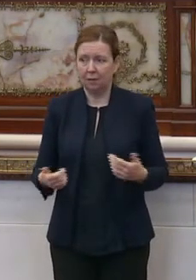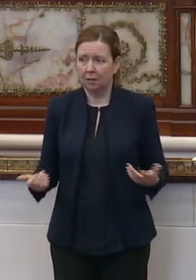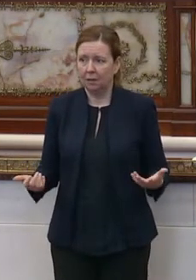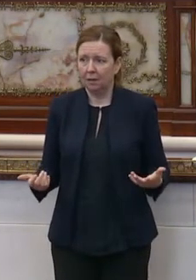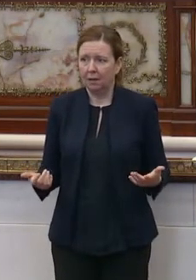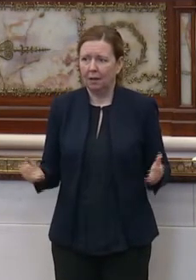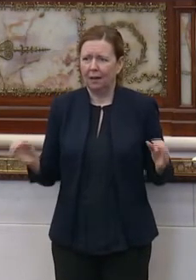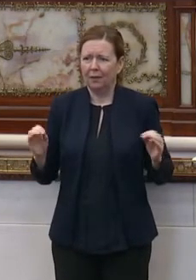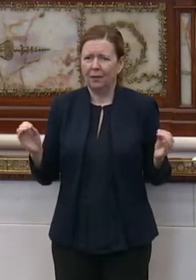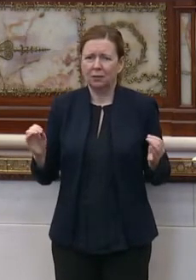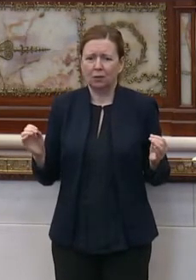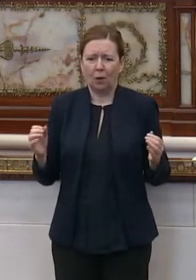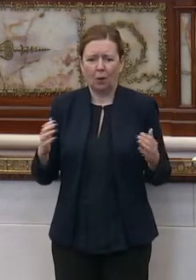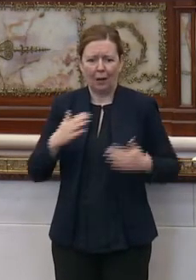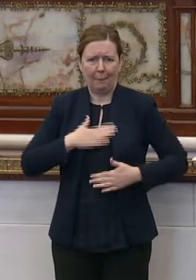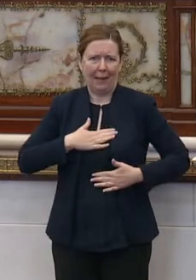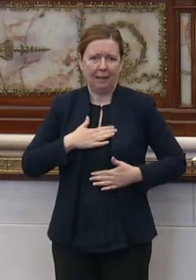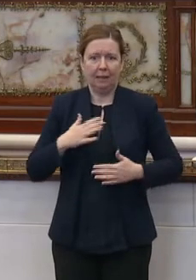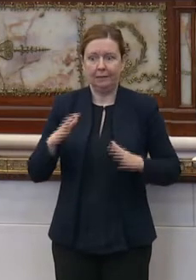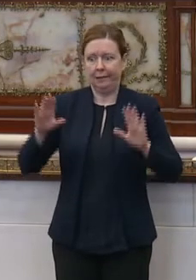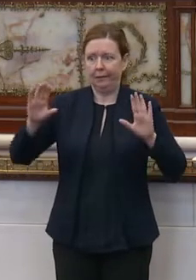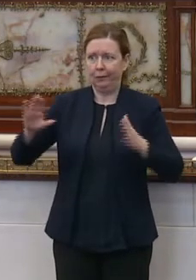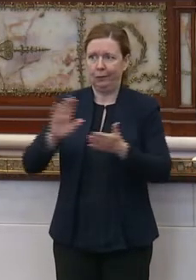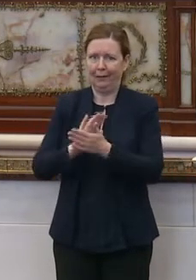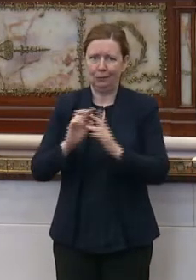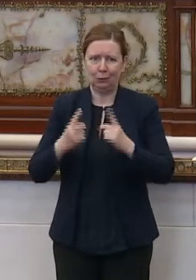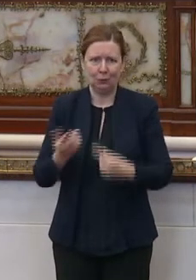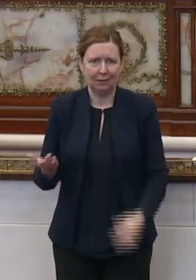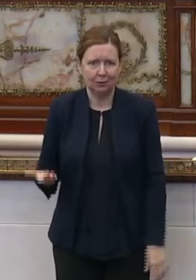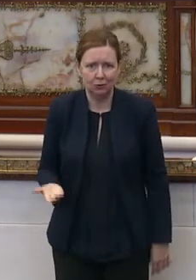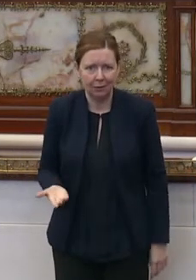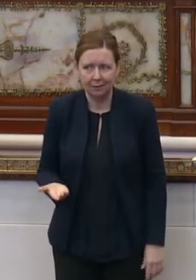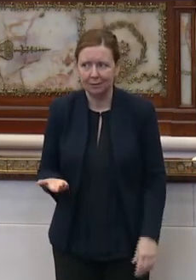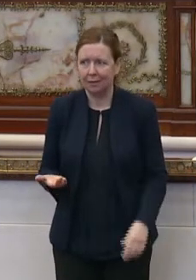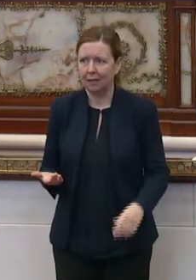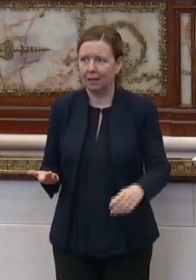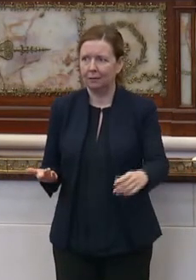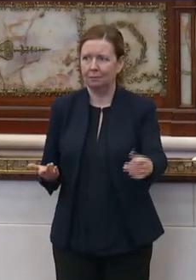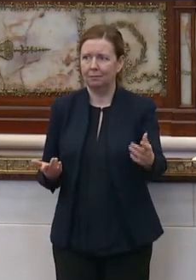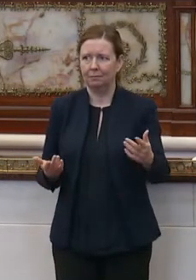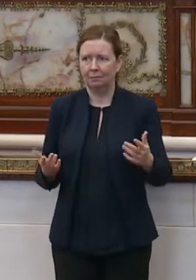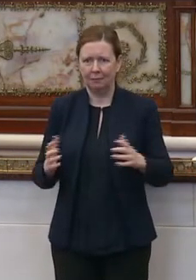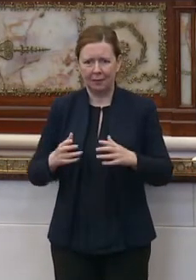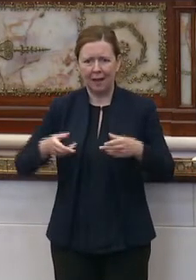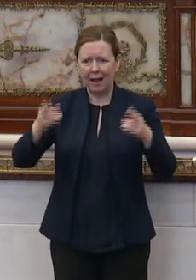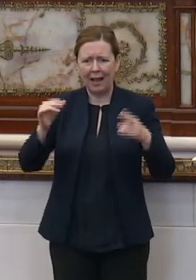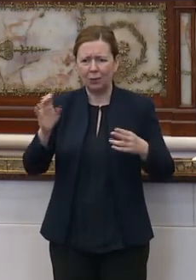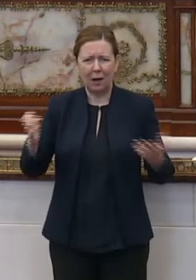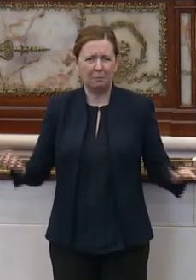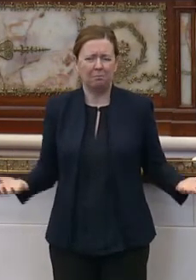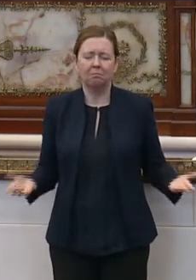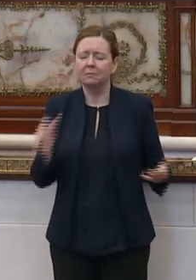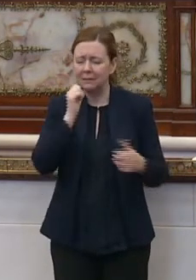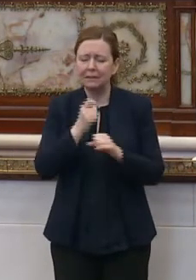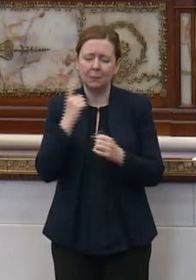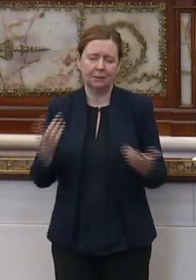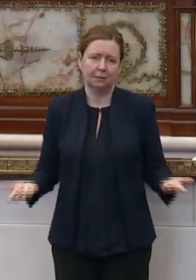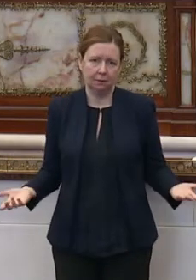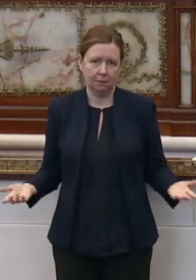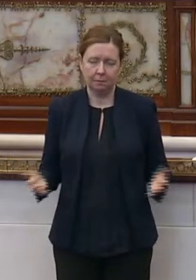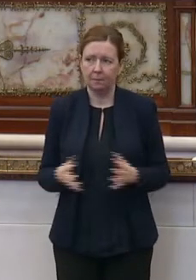There's no amenities like a great school district, know, there's high crime, all that type of stuff. It does not make sense.